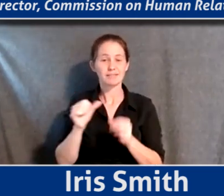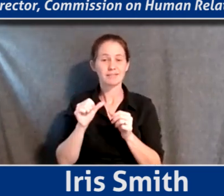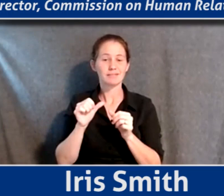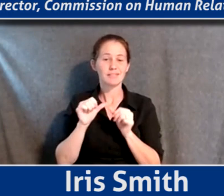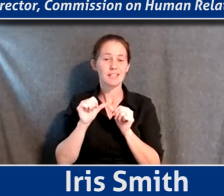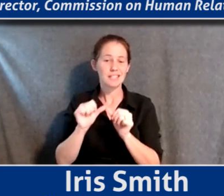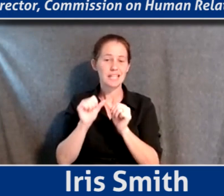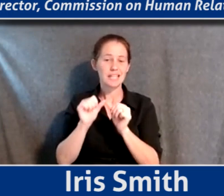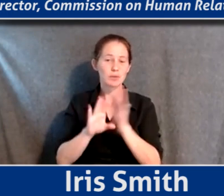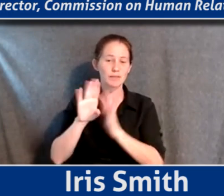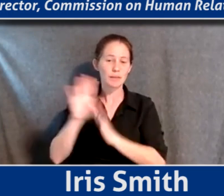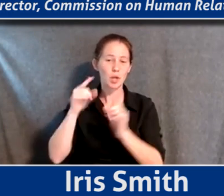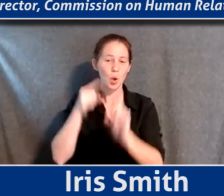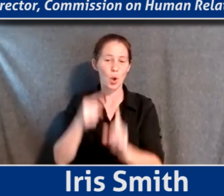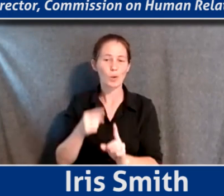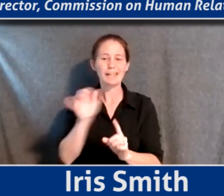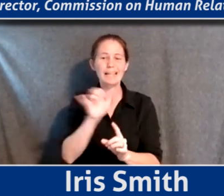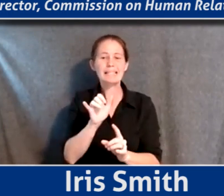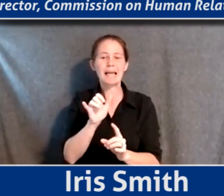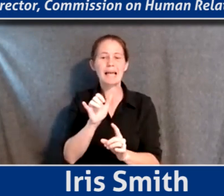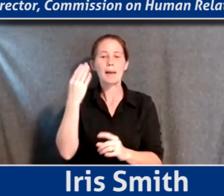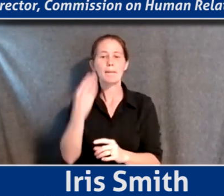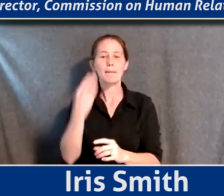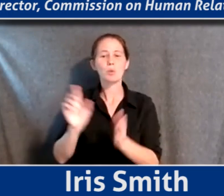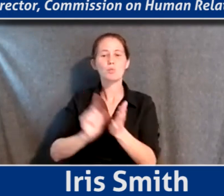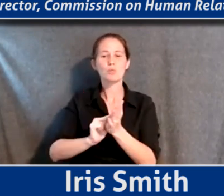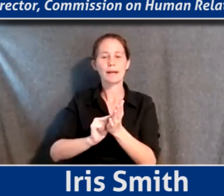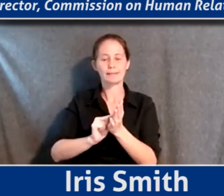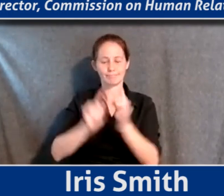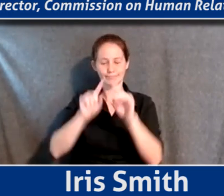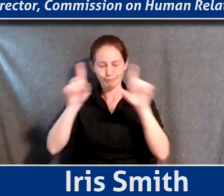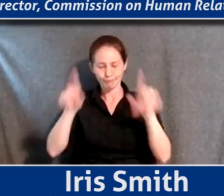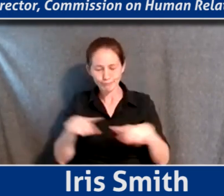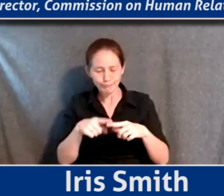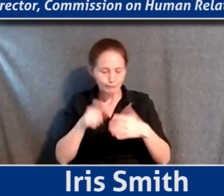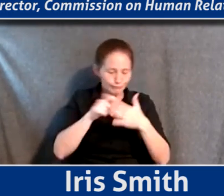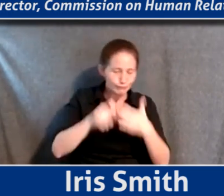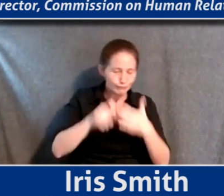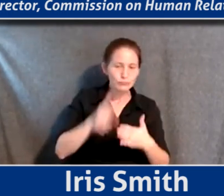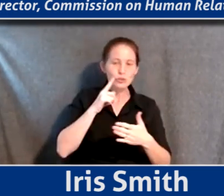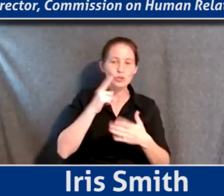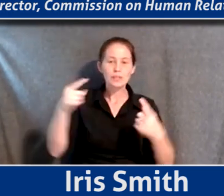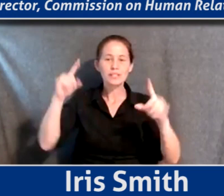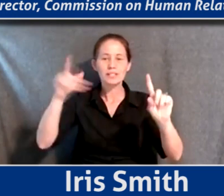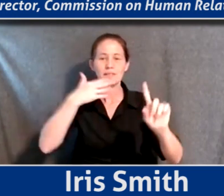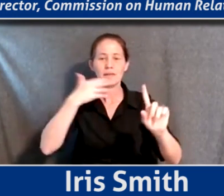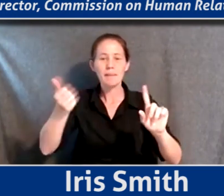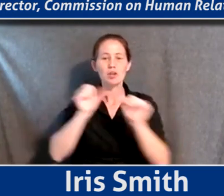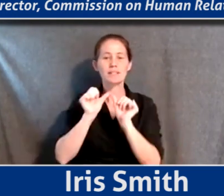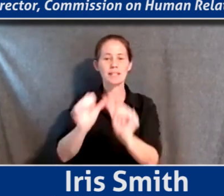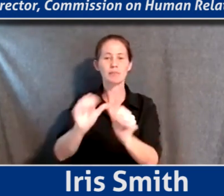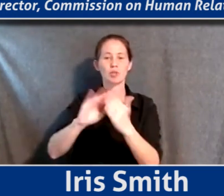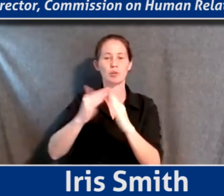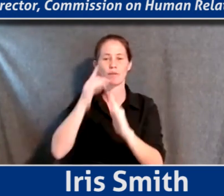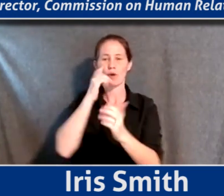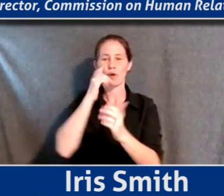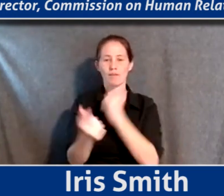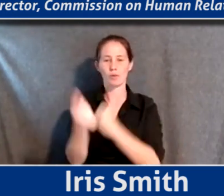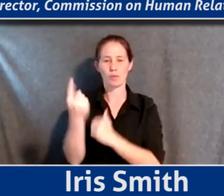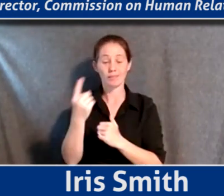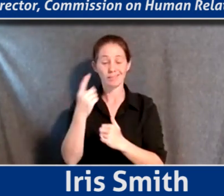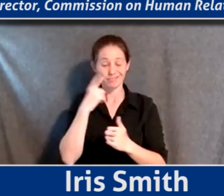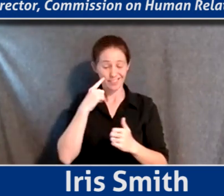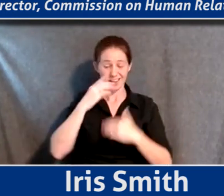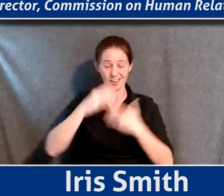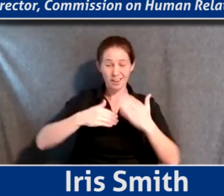quick, easy term is a blueprint to achieve a better and more sustainable community for all. So they were developed as a process